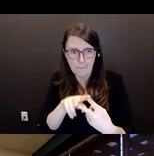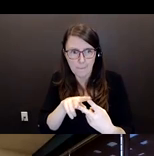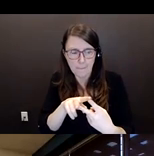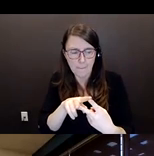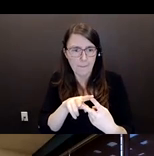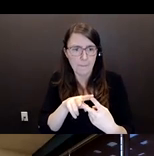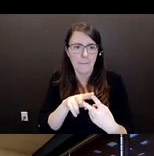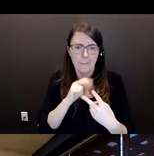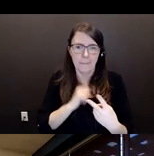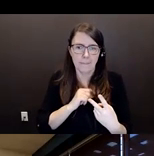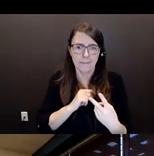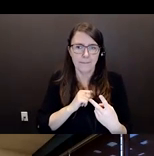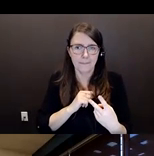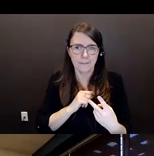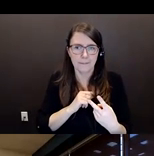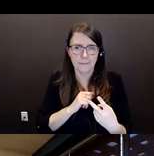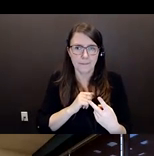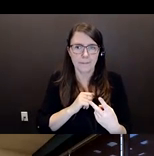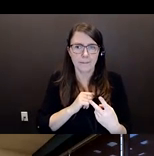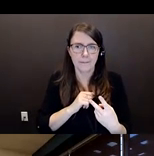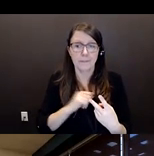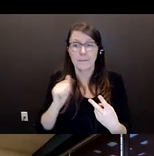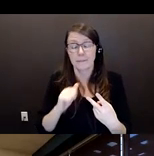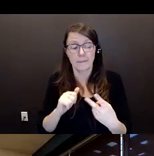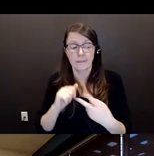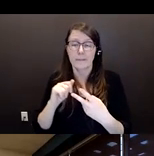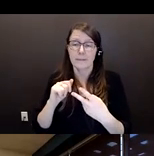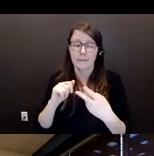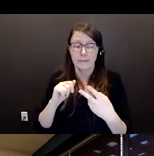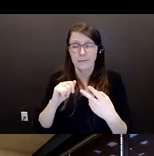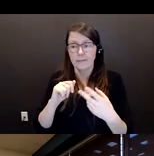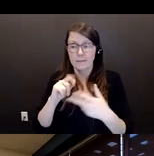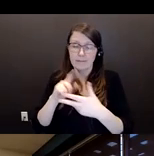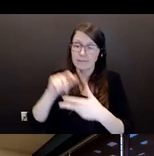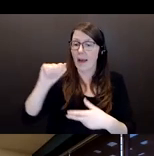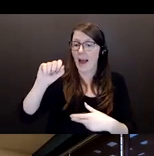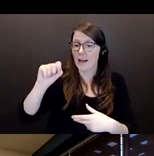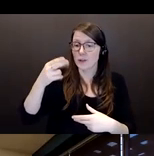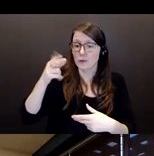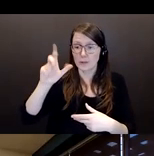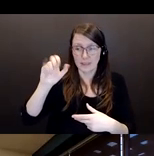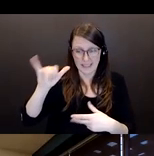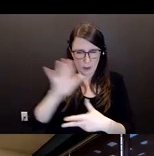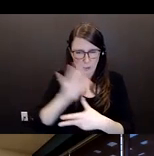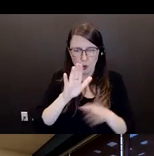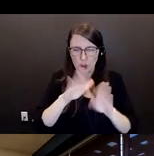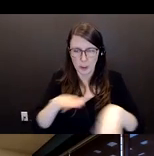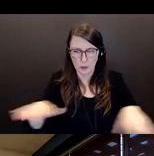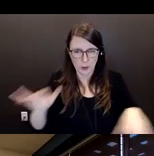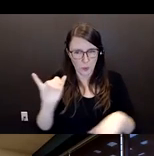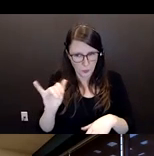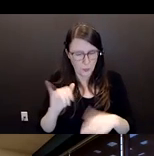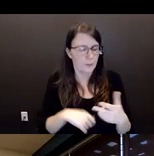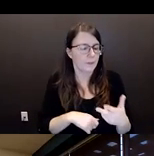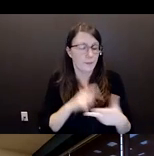and Reverend Stewart and to do with Ashley and the children. And this was going